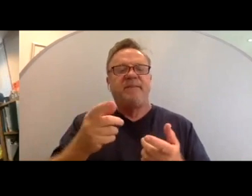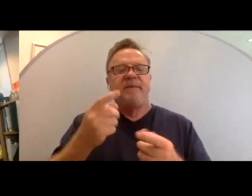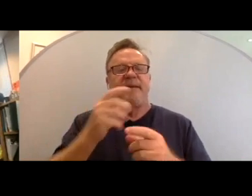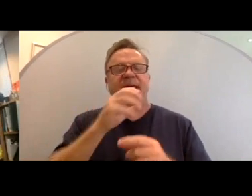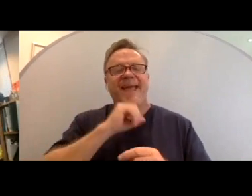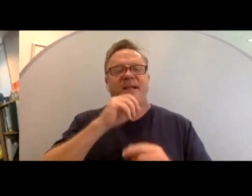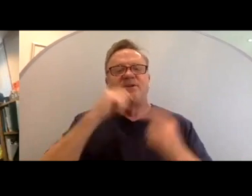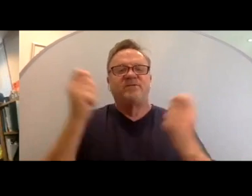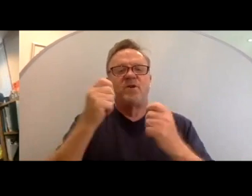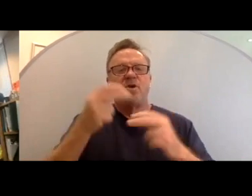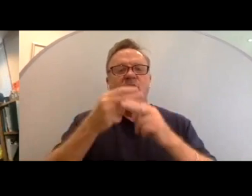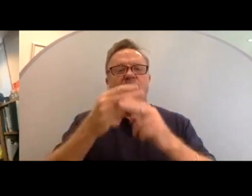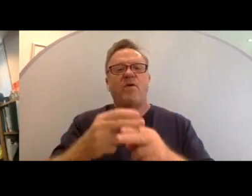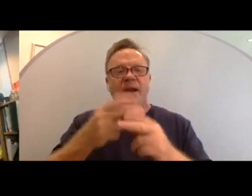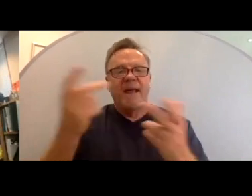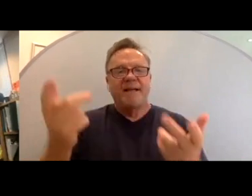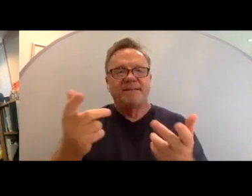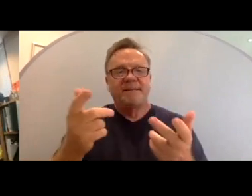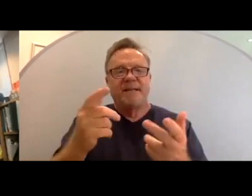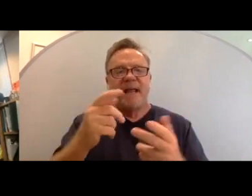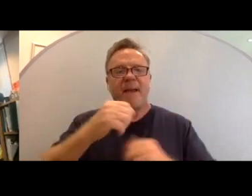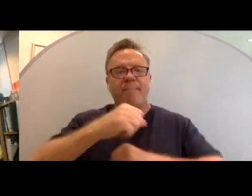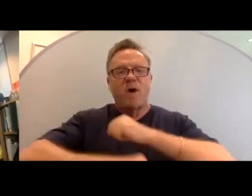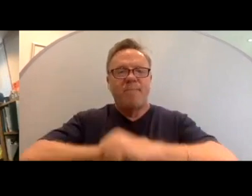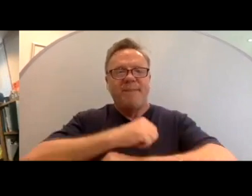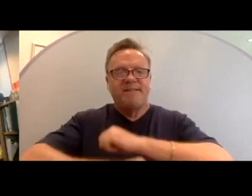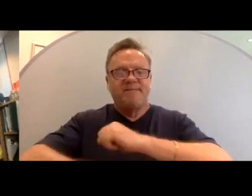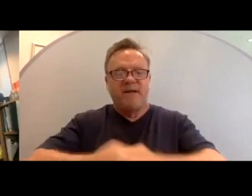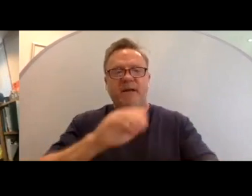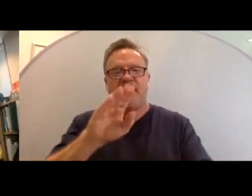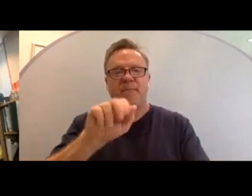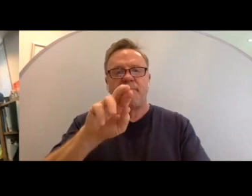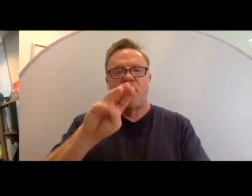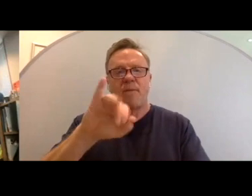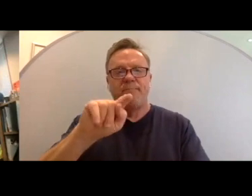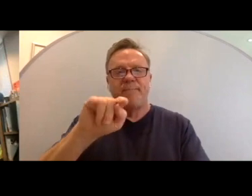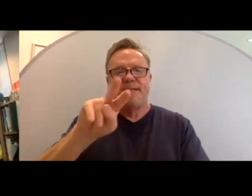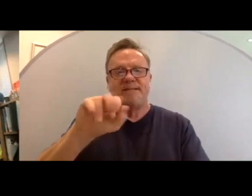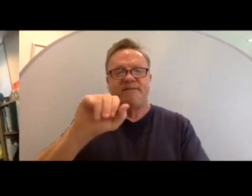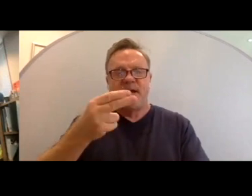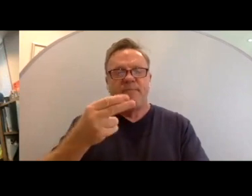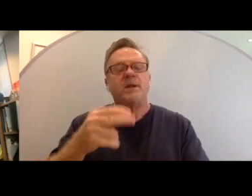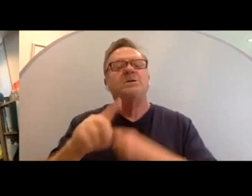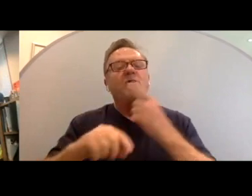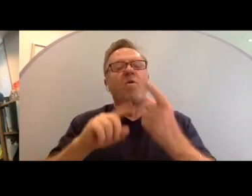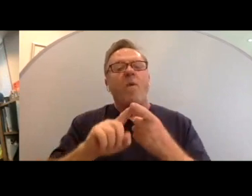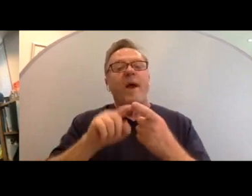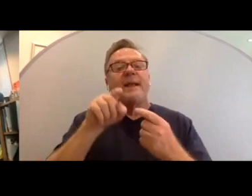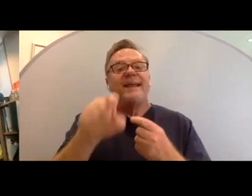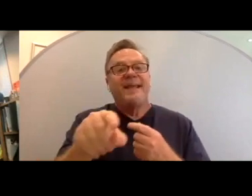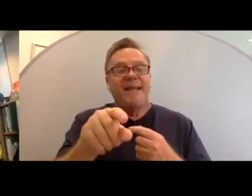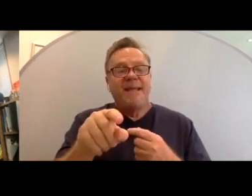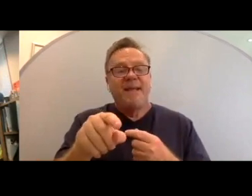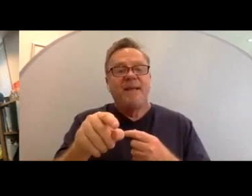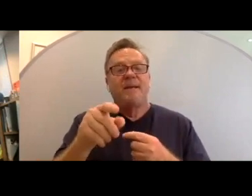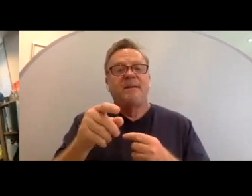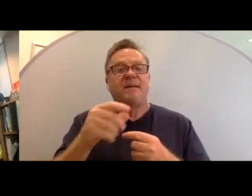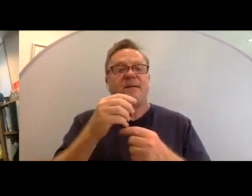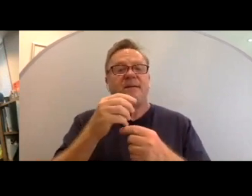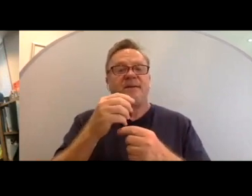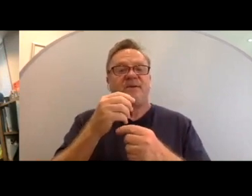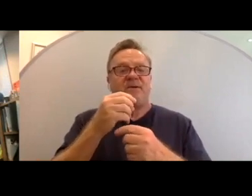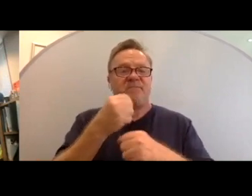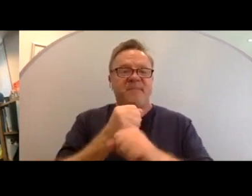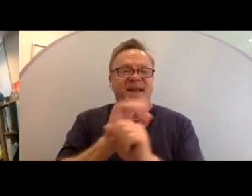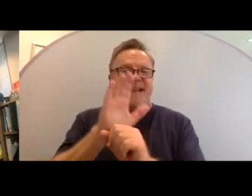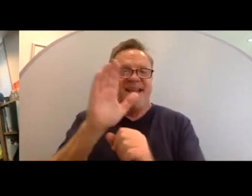as a bar mitzvah. And so, when he created his bucket list,